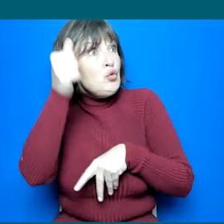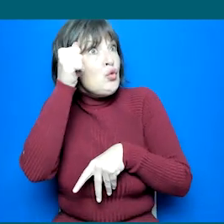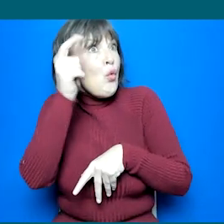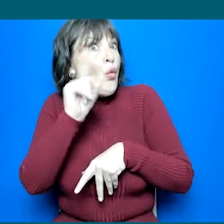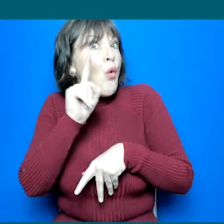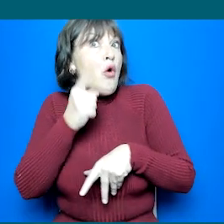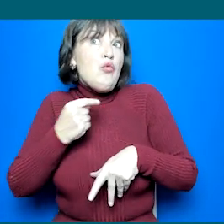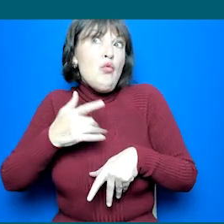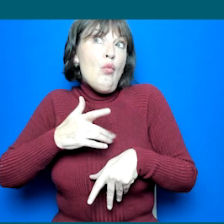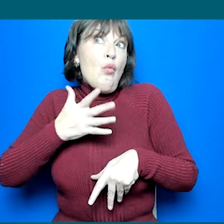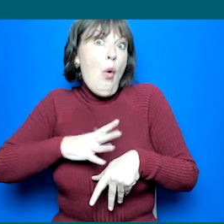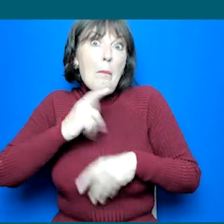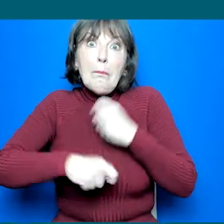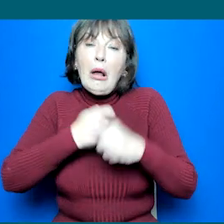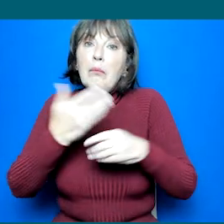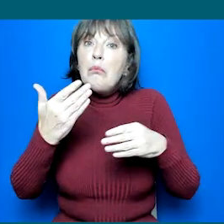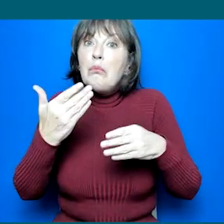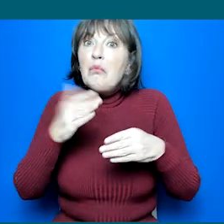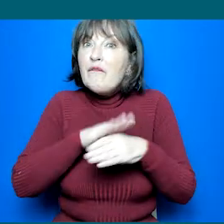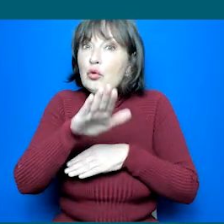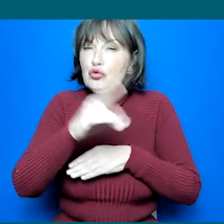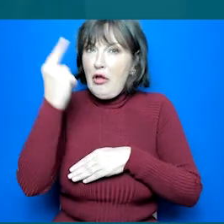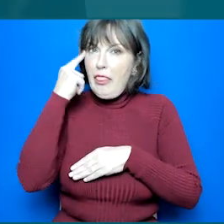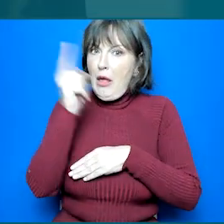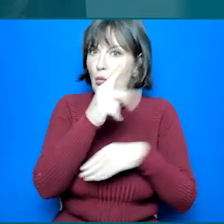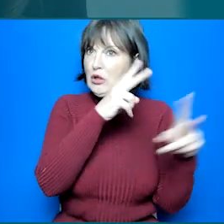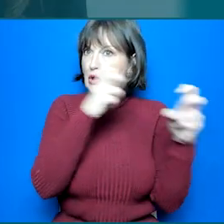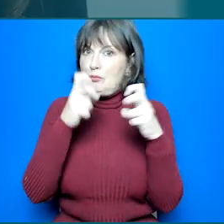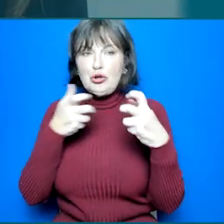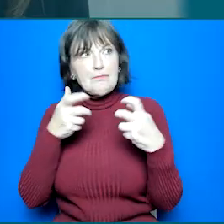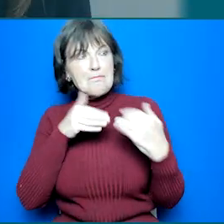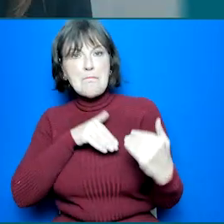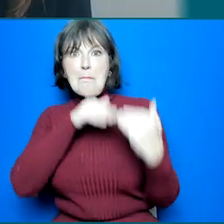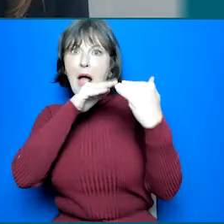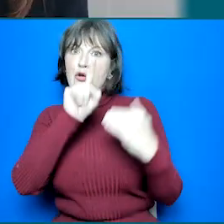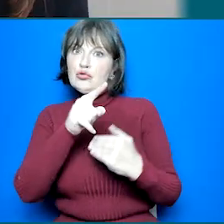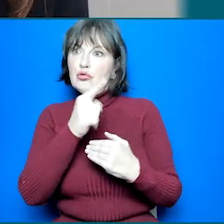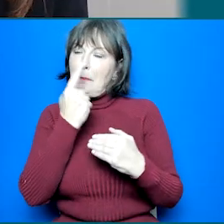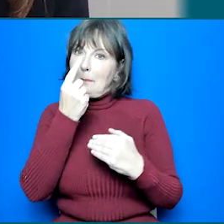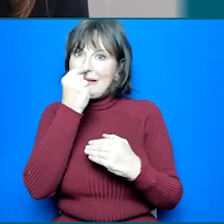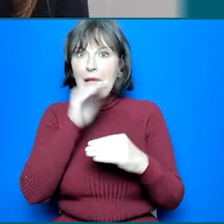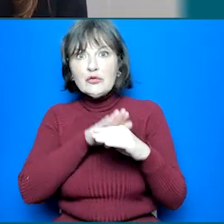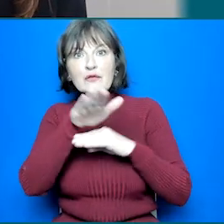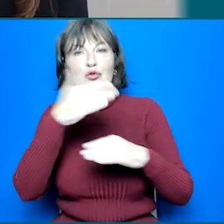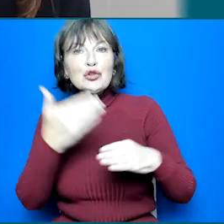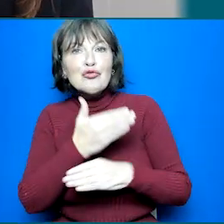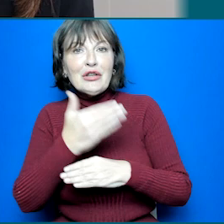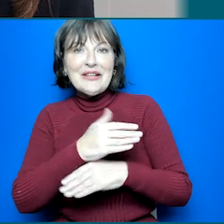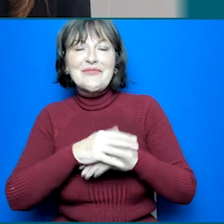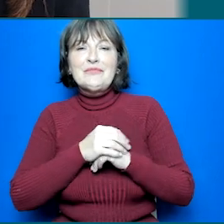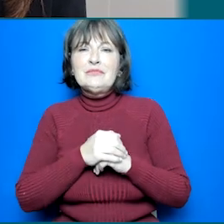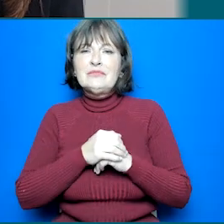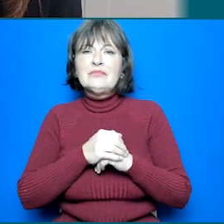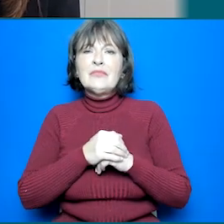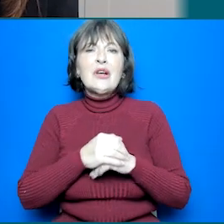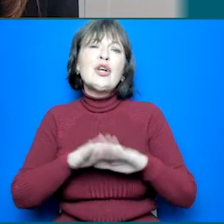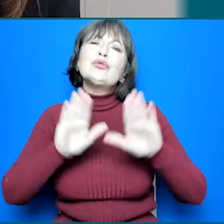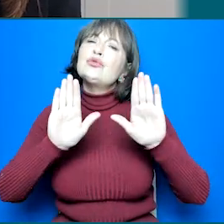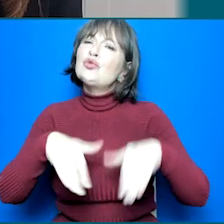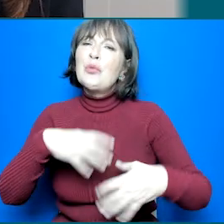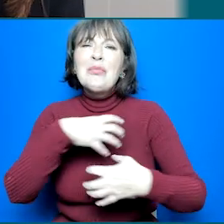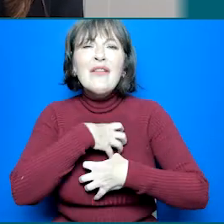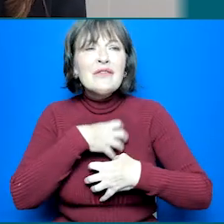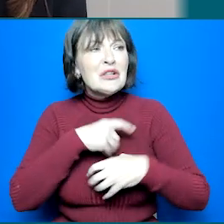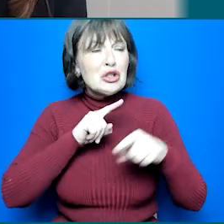think about what subjects could be relevant for that subject that could benefit you later on. Don't be afraid to try new subjects that